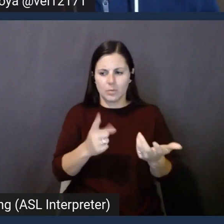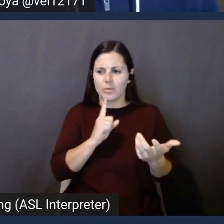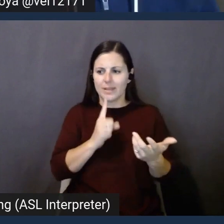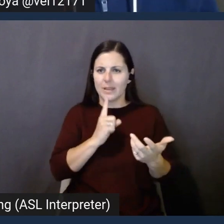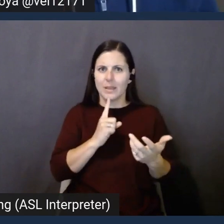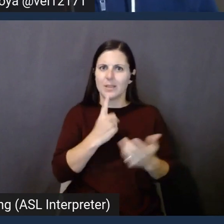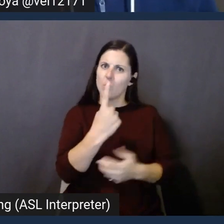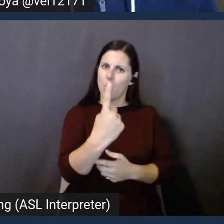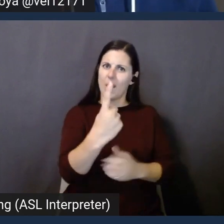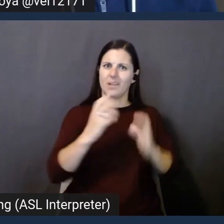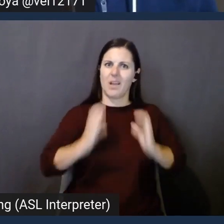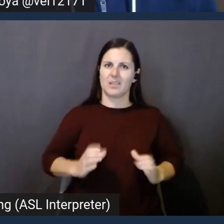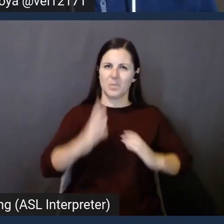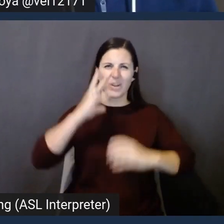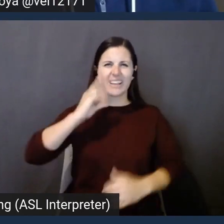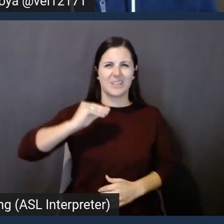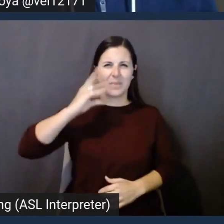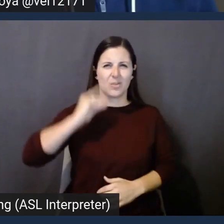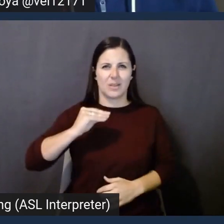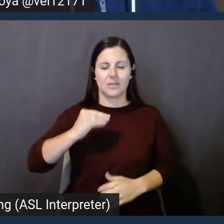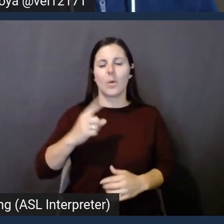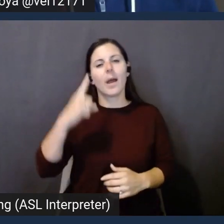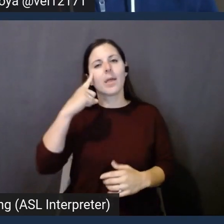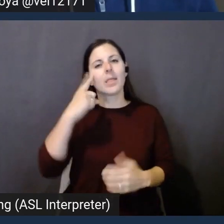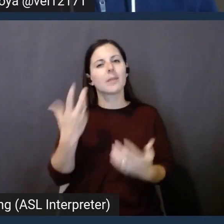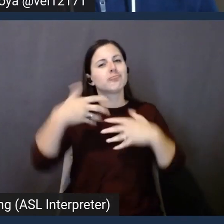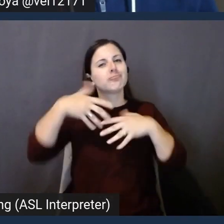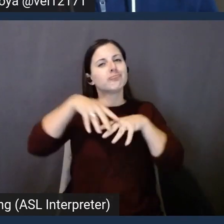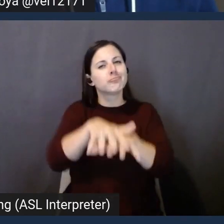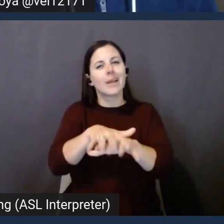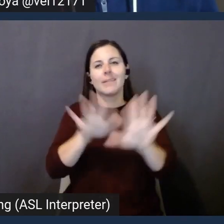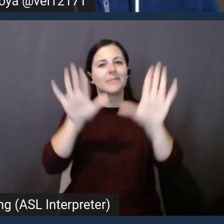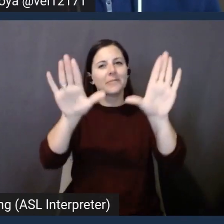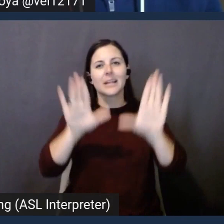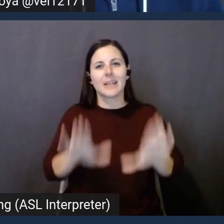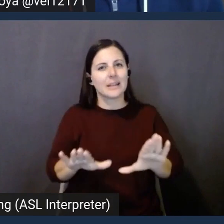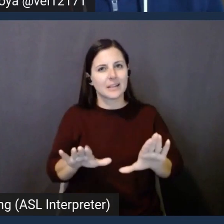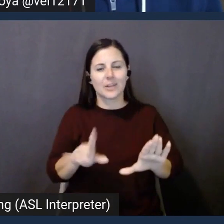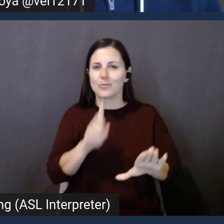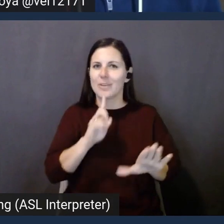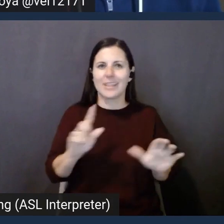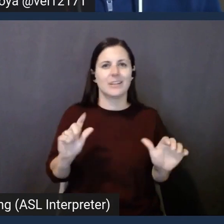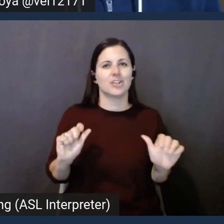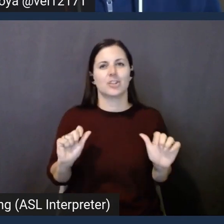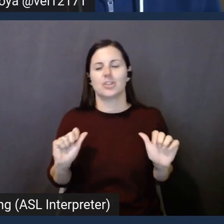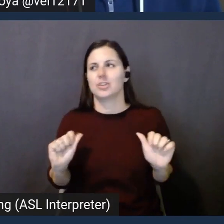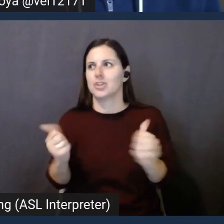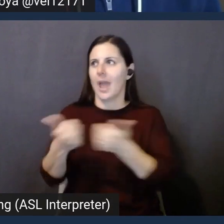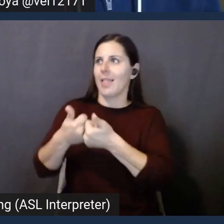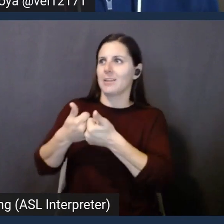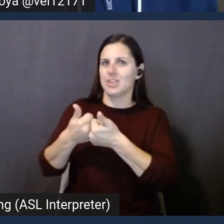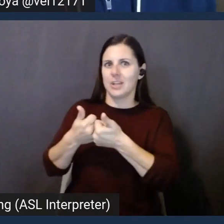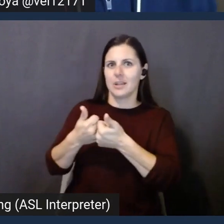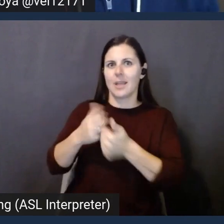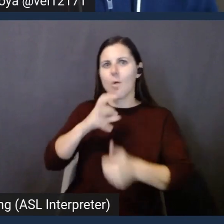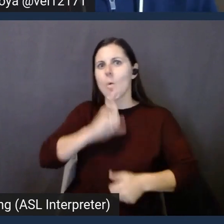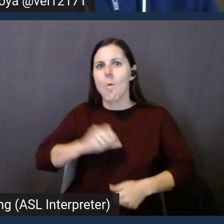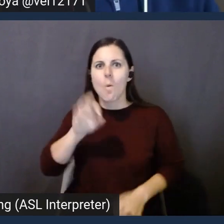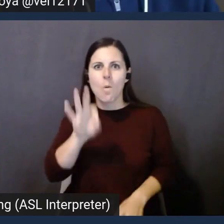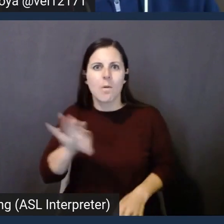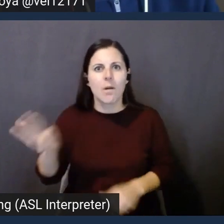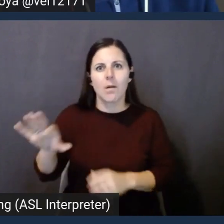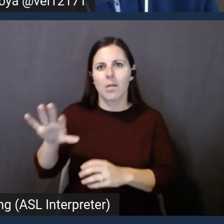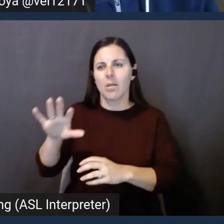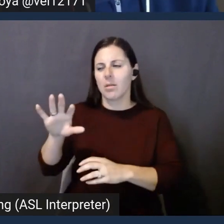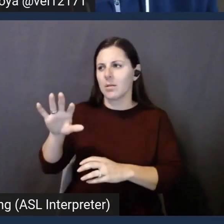at the end of the day, right? So I think it's fantastic because it's really kind of challenging this traditional view of how,